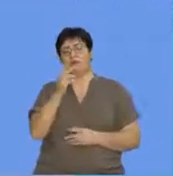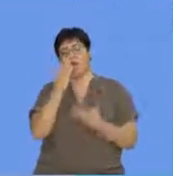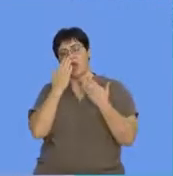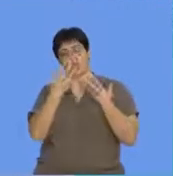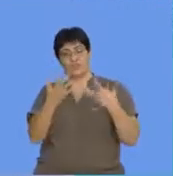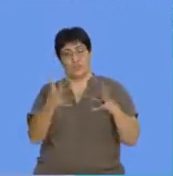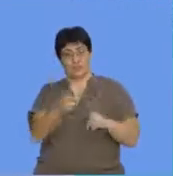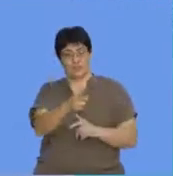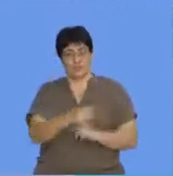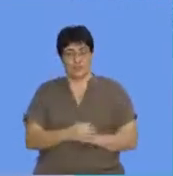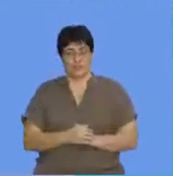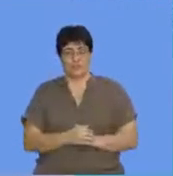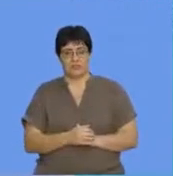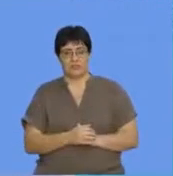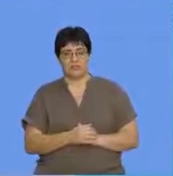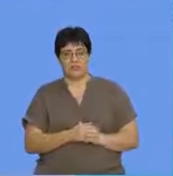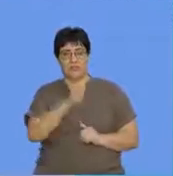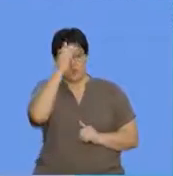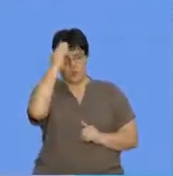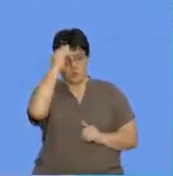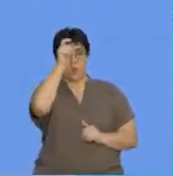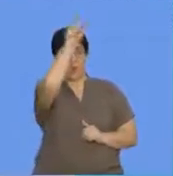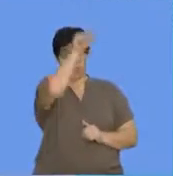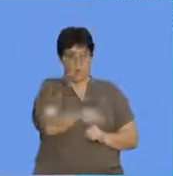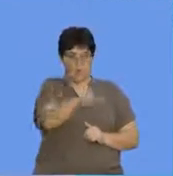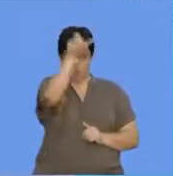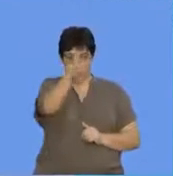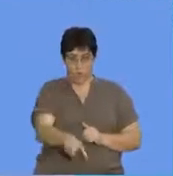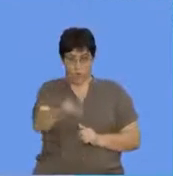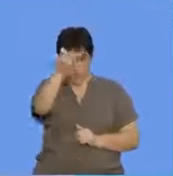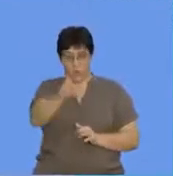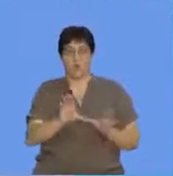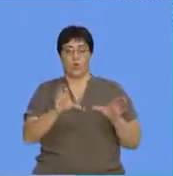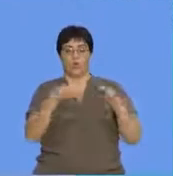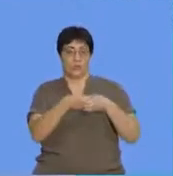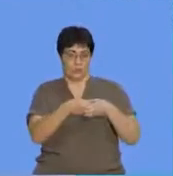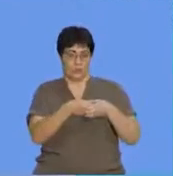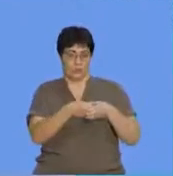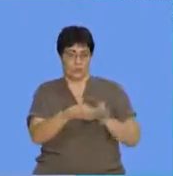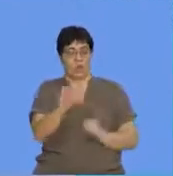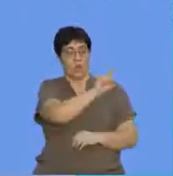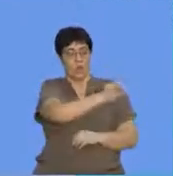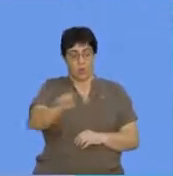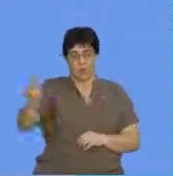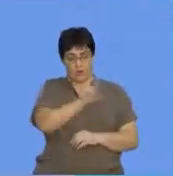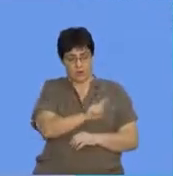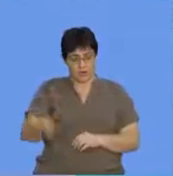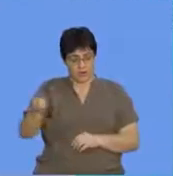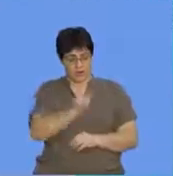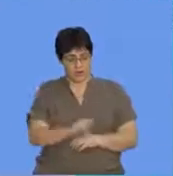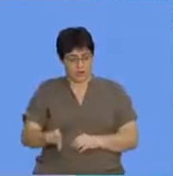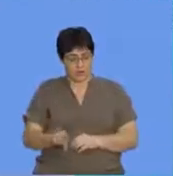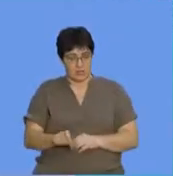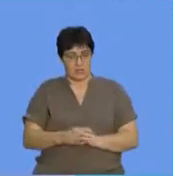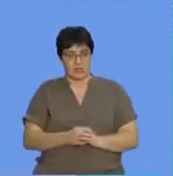you know, the vertical columns, which we refer to as groups, as well as the horizontal rows that we referred to